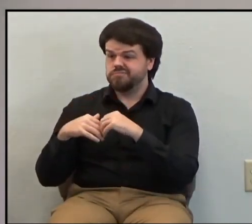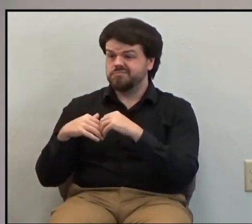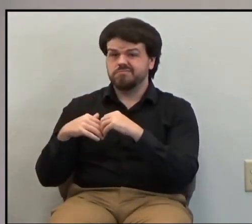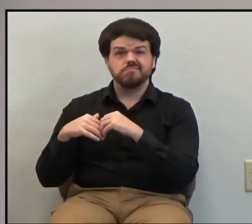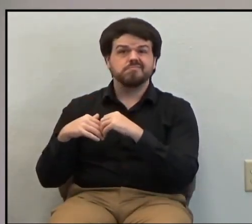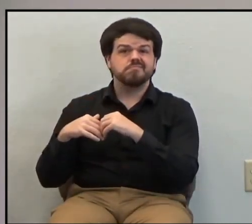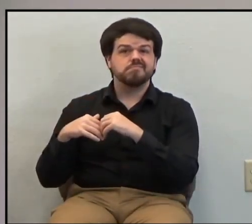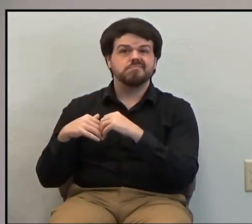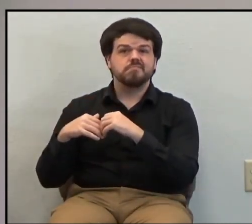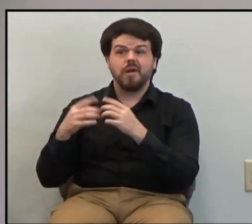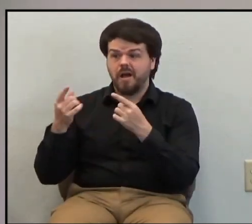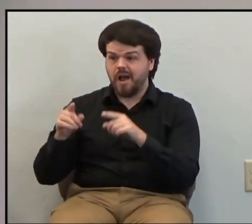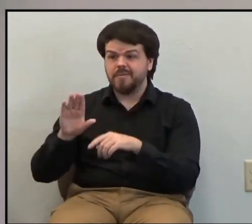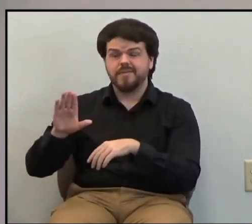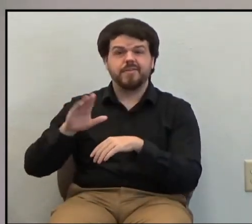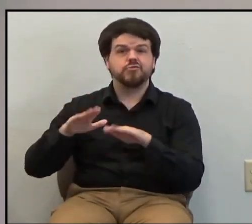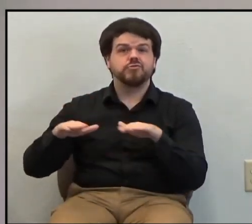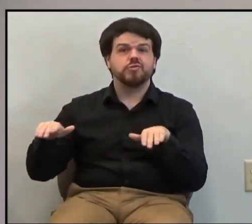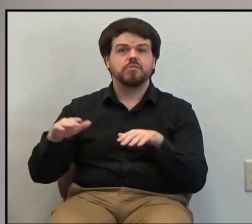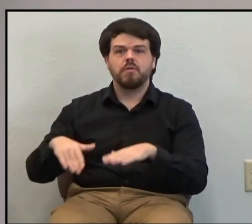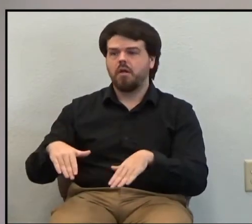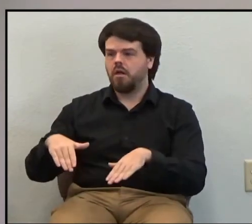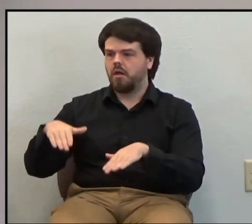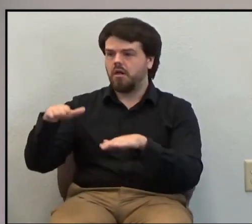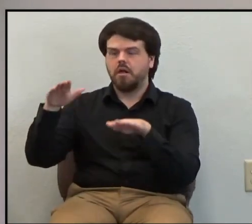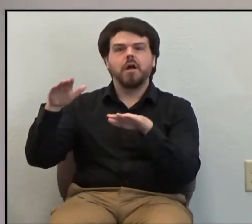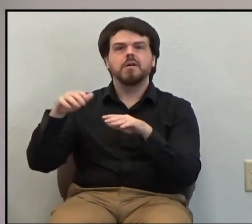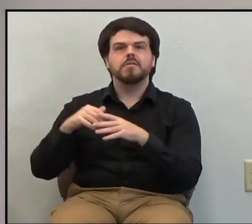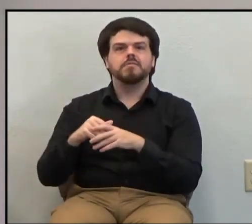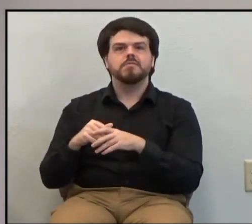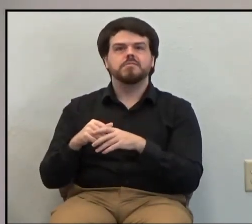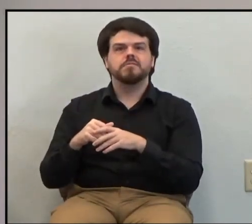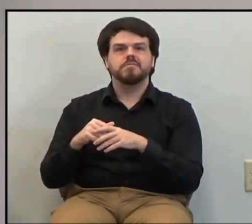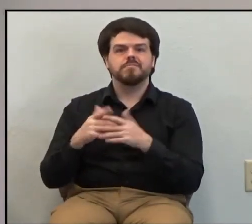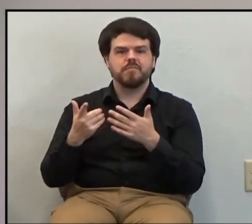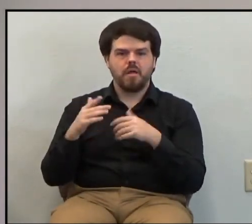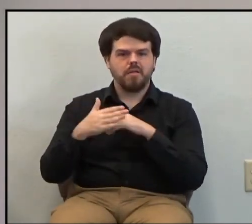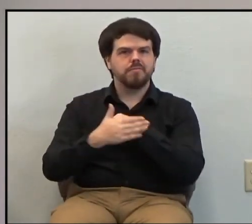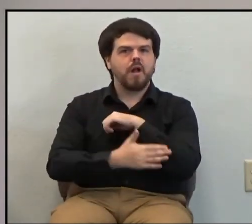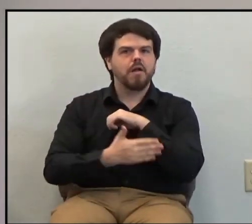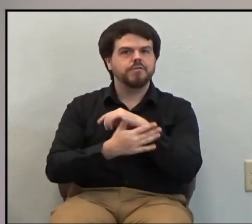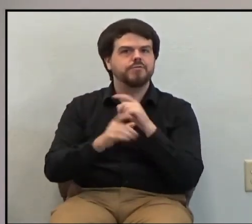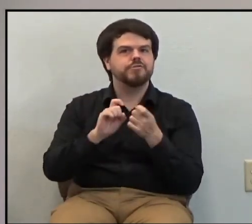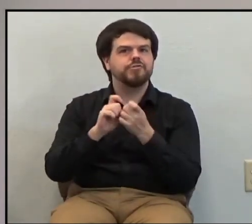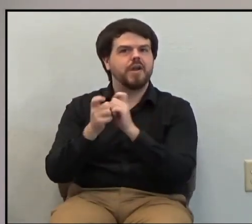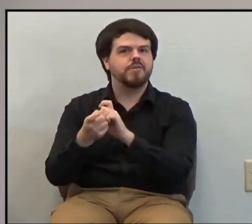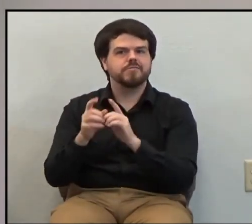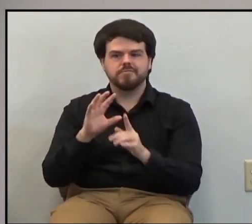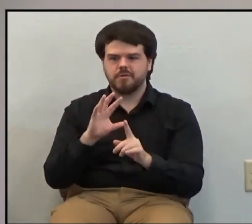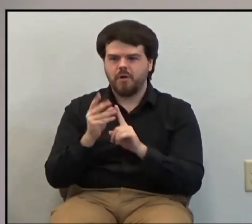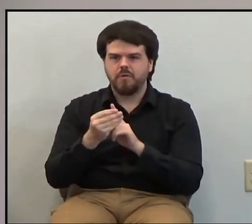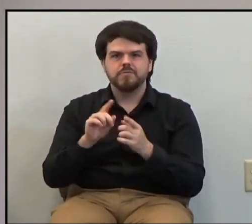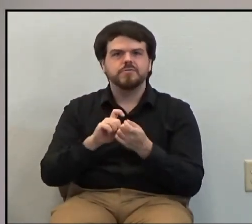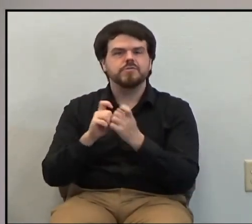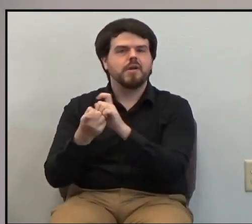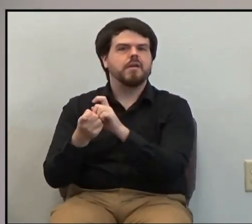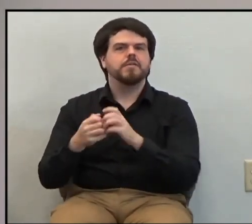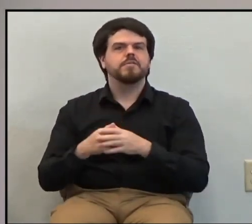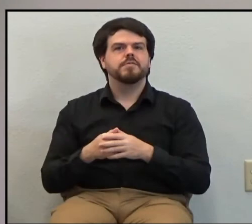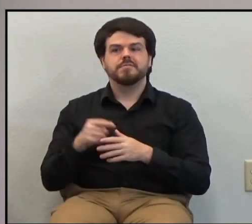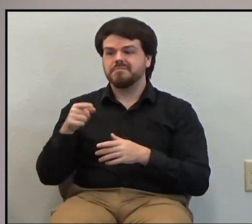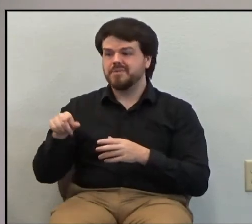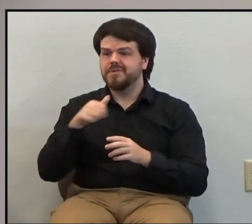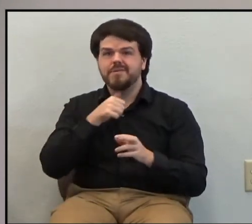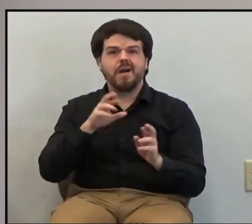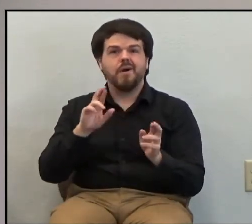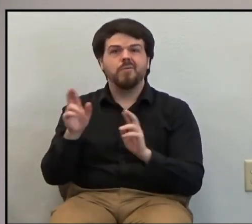And by the time their children grow up and the society changes, the church isn't able or ready to reach out to the culture